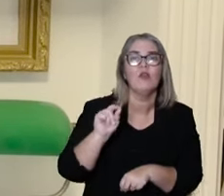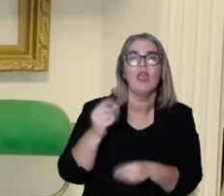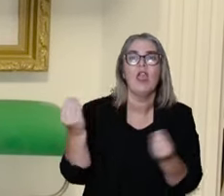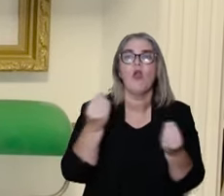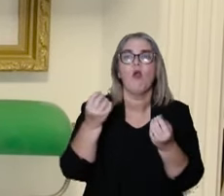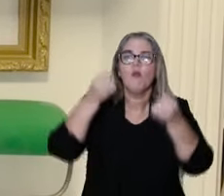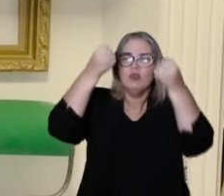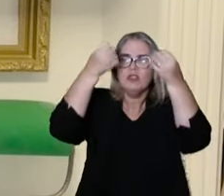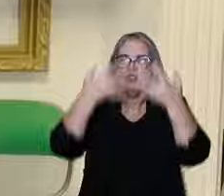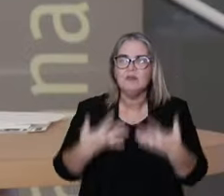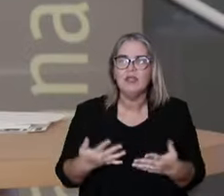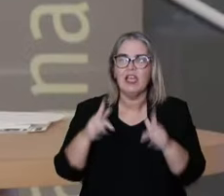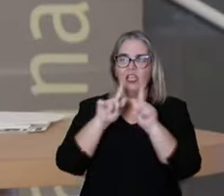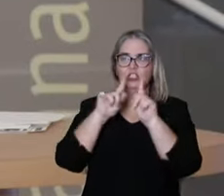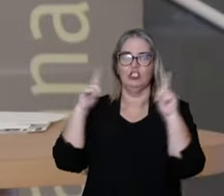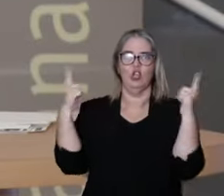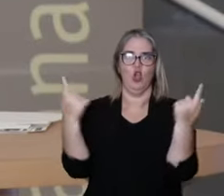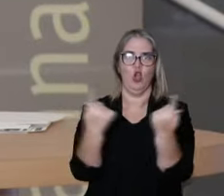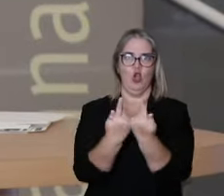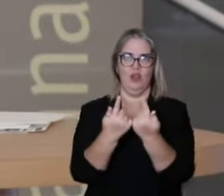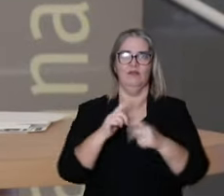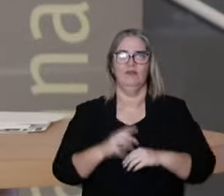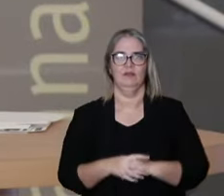other thing for the geography.